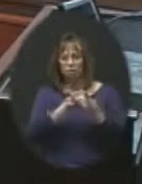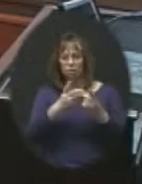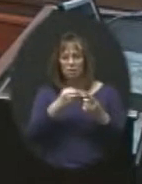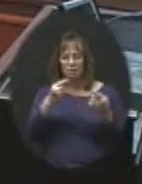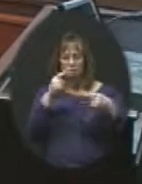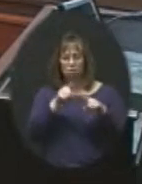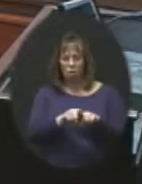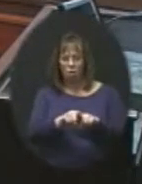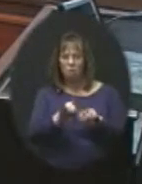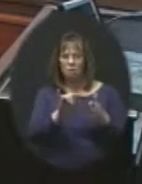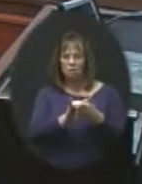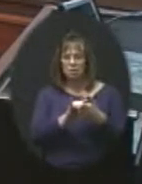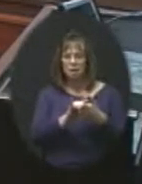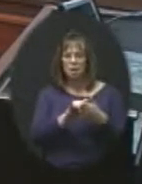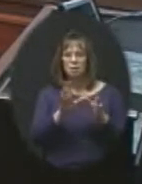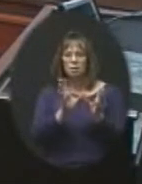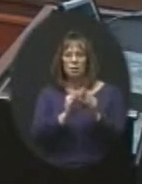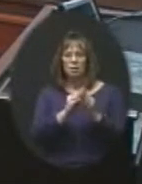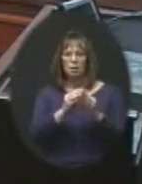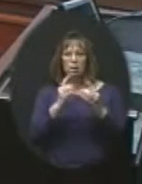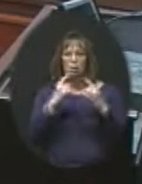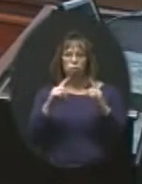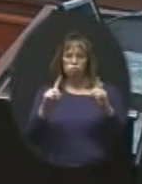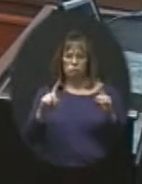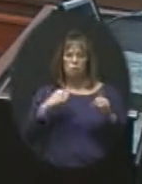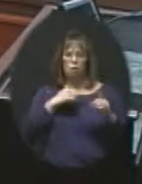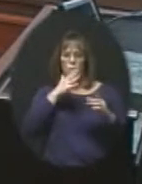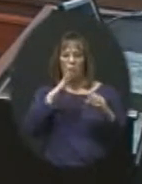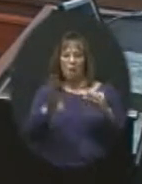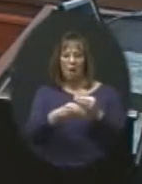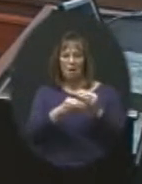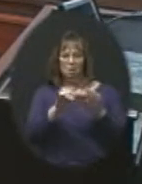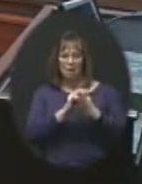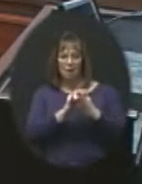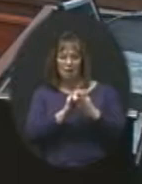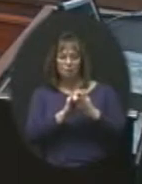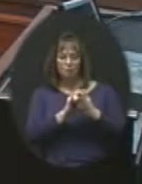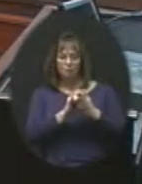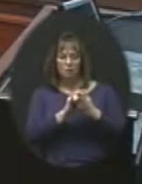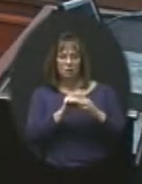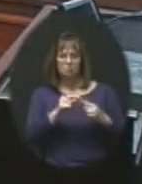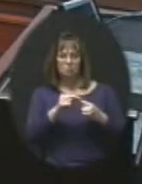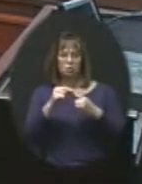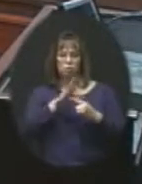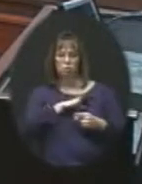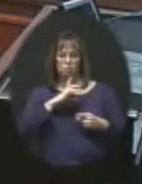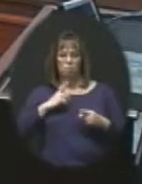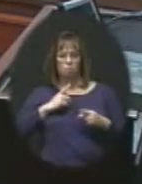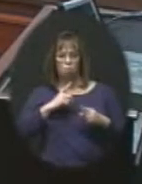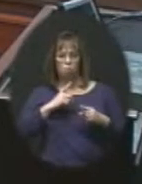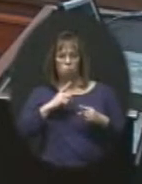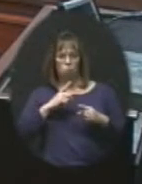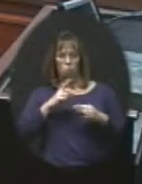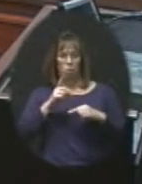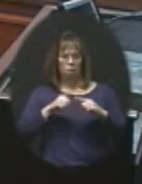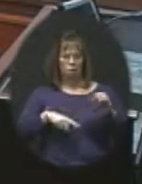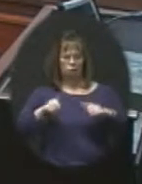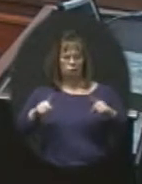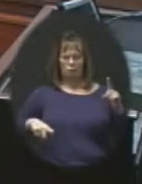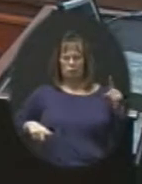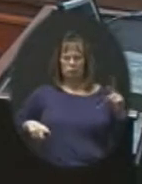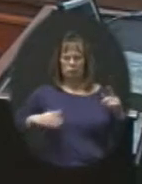compromise that the committee reached. And I would add that, especially on the board of directors, we're kind of all over the place.